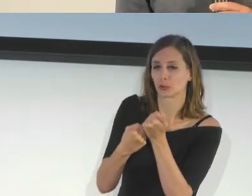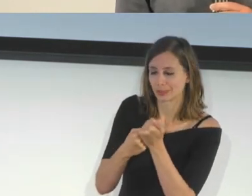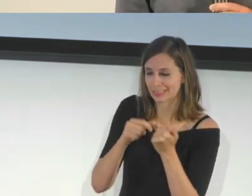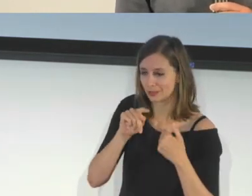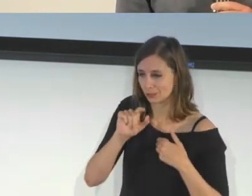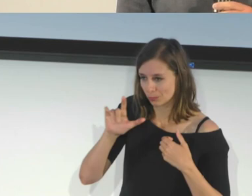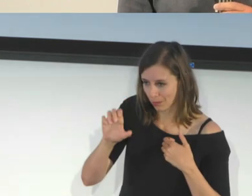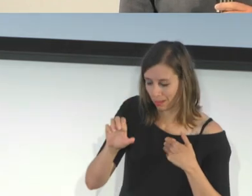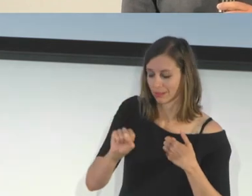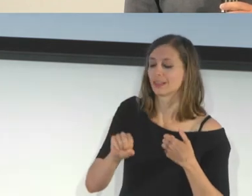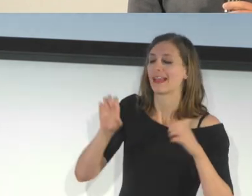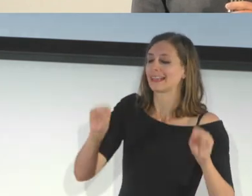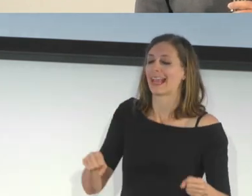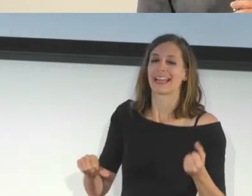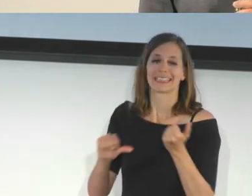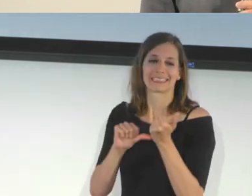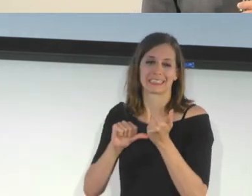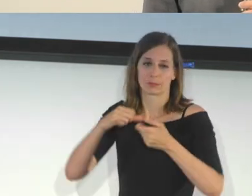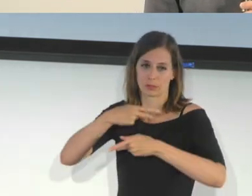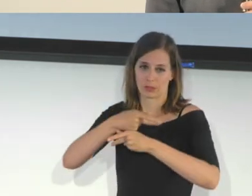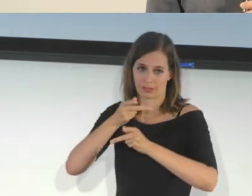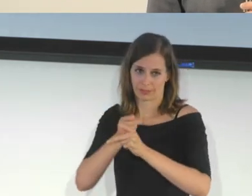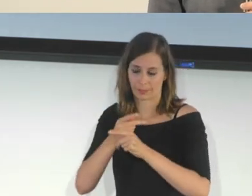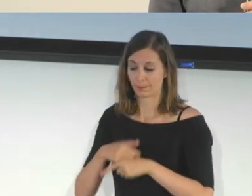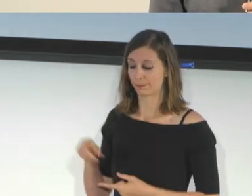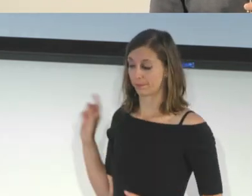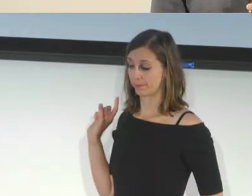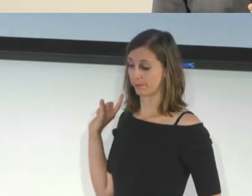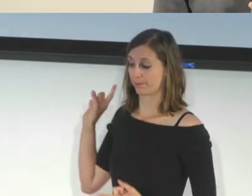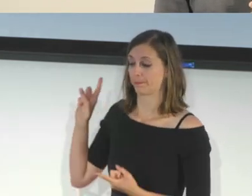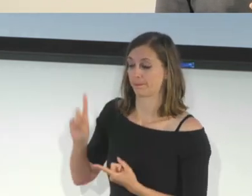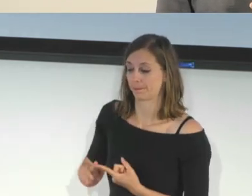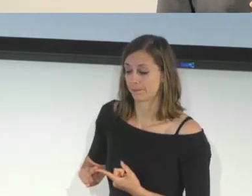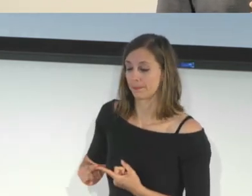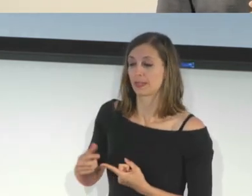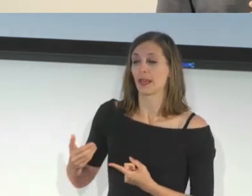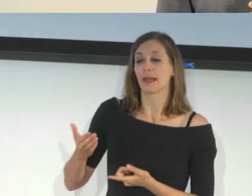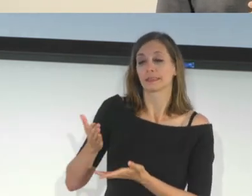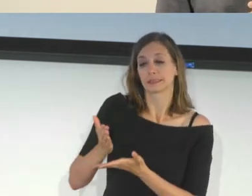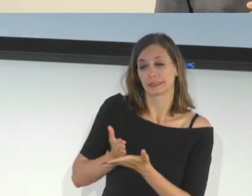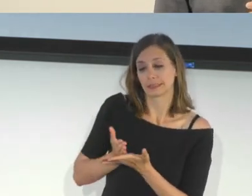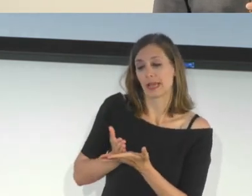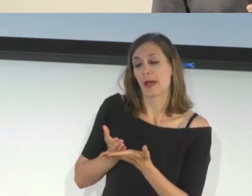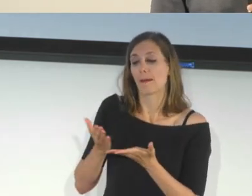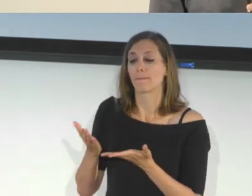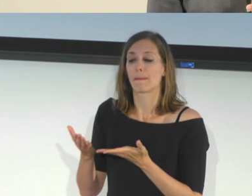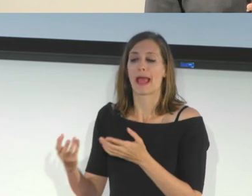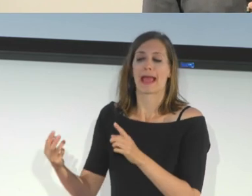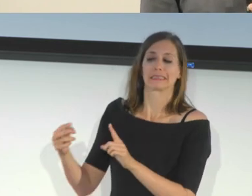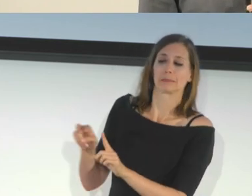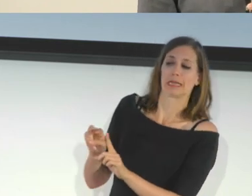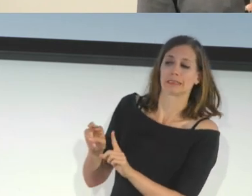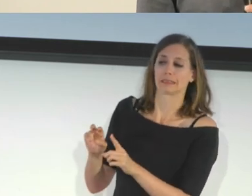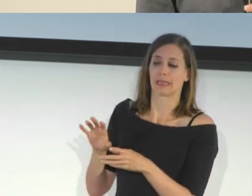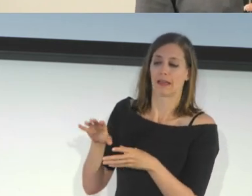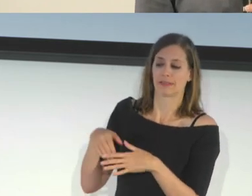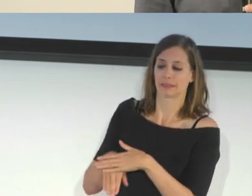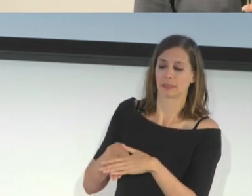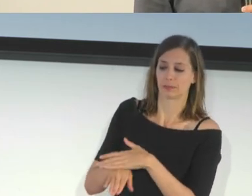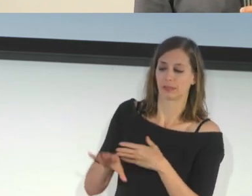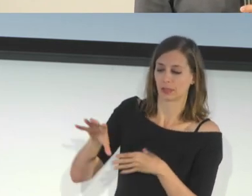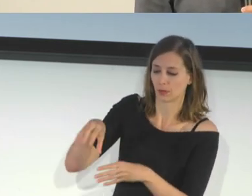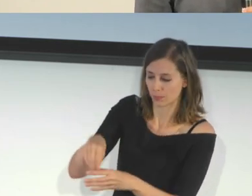productivity. Up to this point, there has been some aspects of accessibility that have been incorporated, particularly